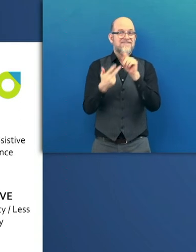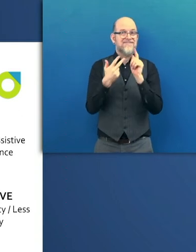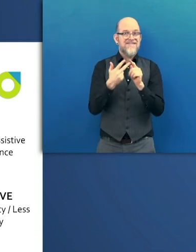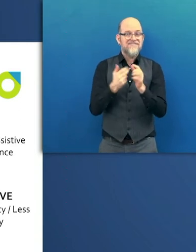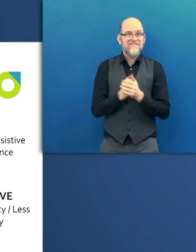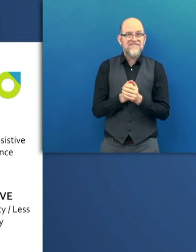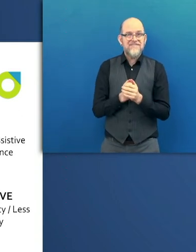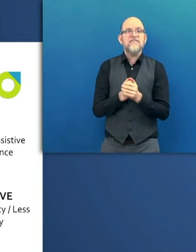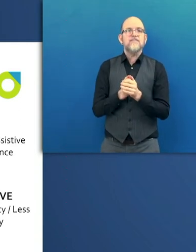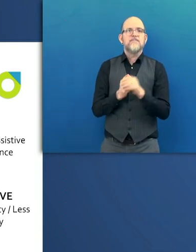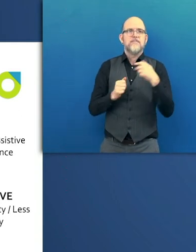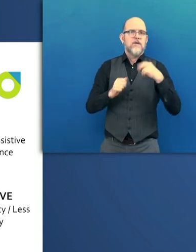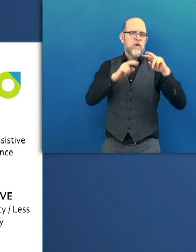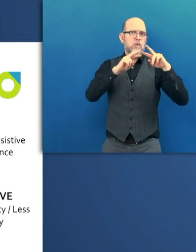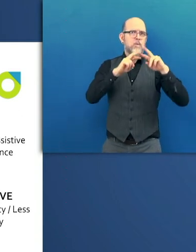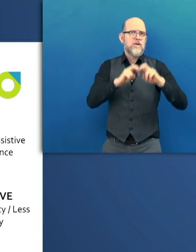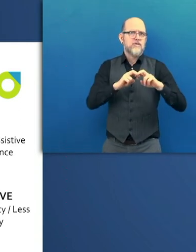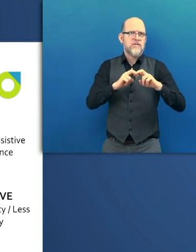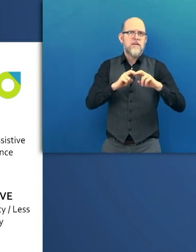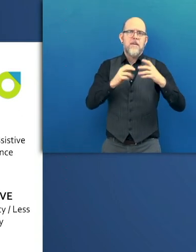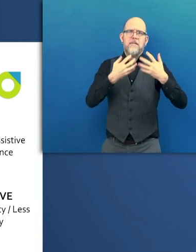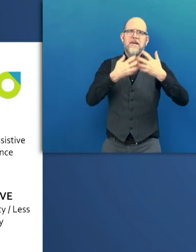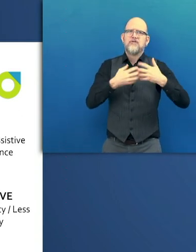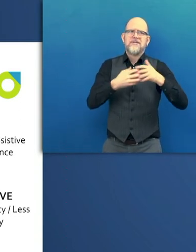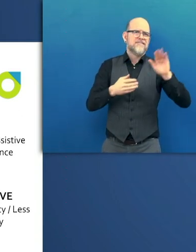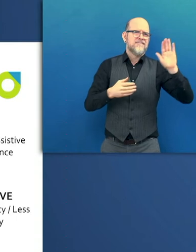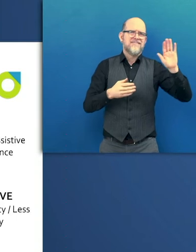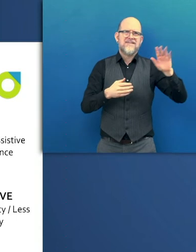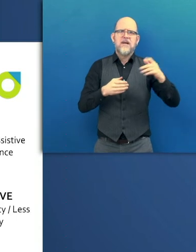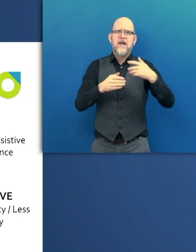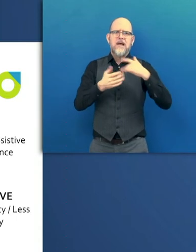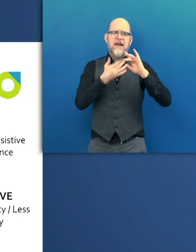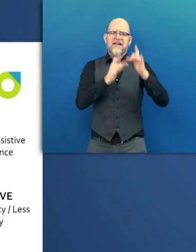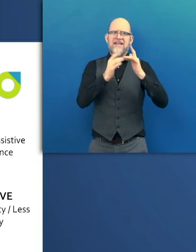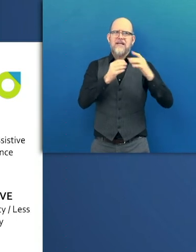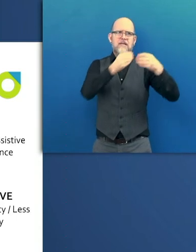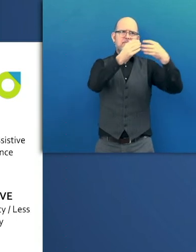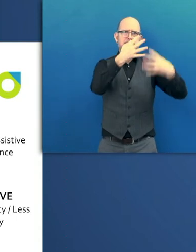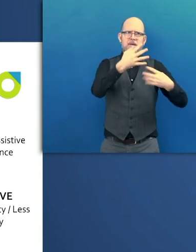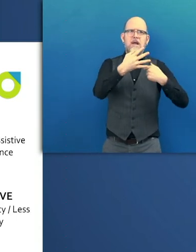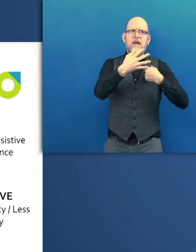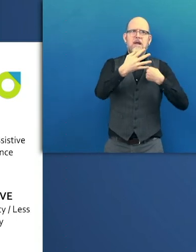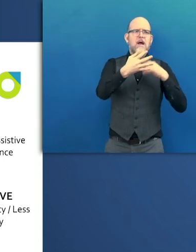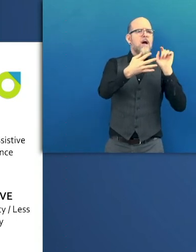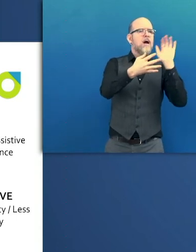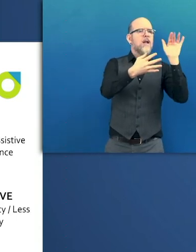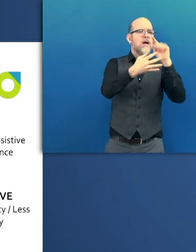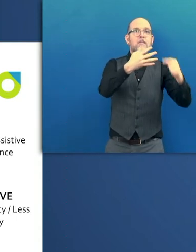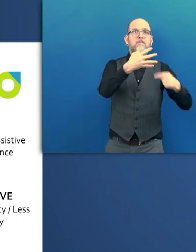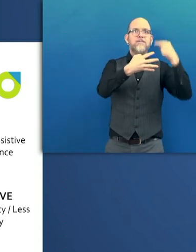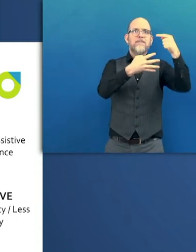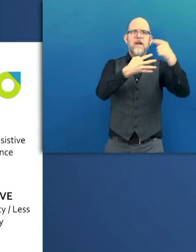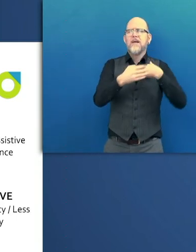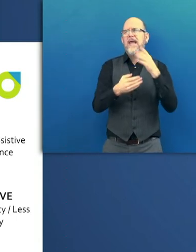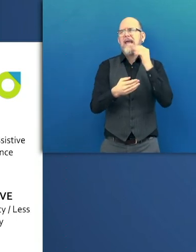Lastly, we see search engine optimization as the third principle. From our long experience as a platform, we know that users